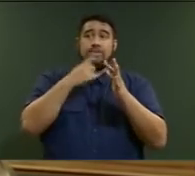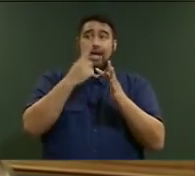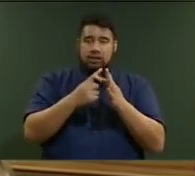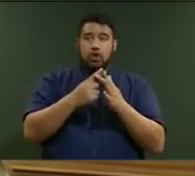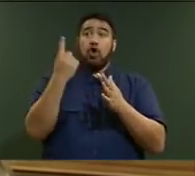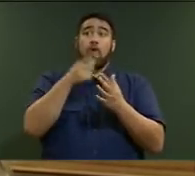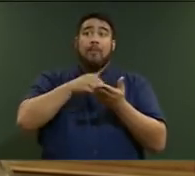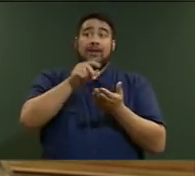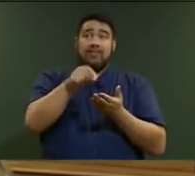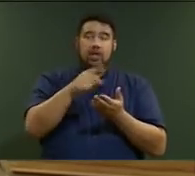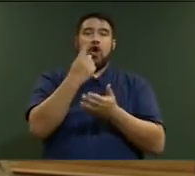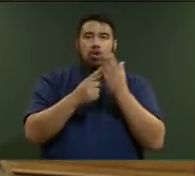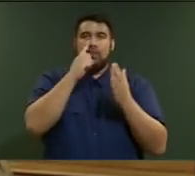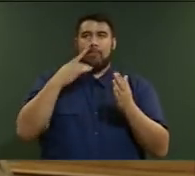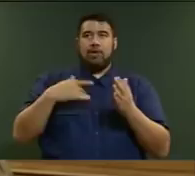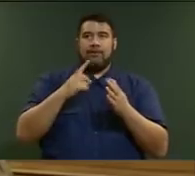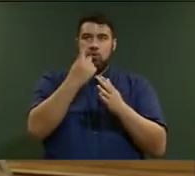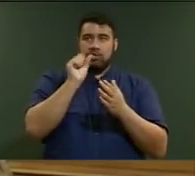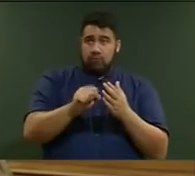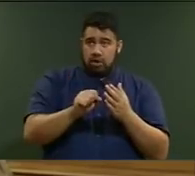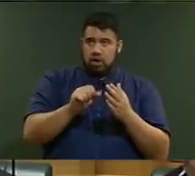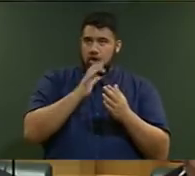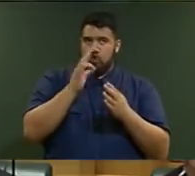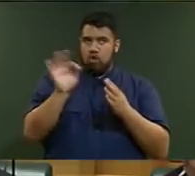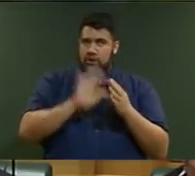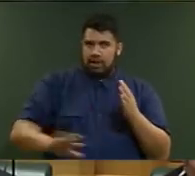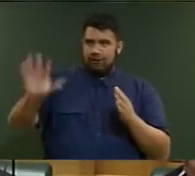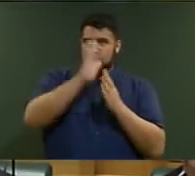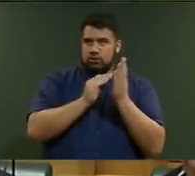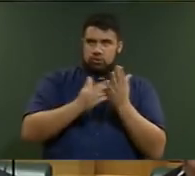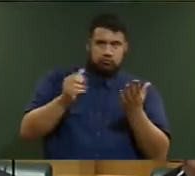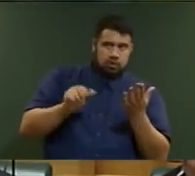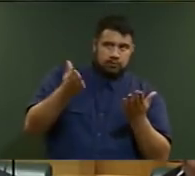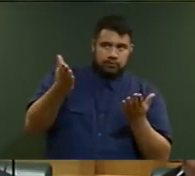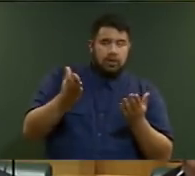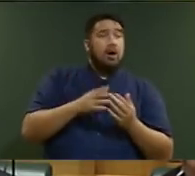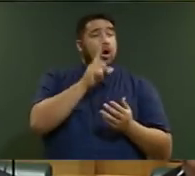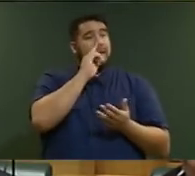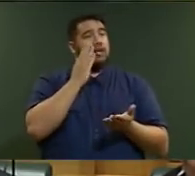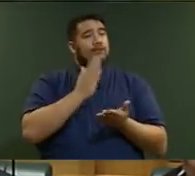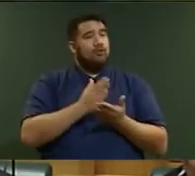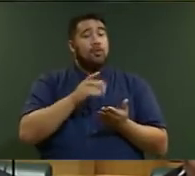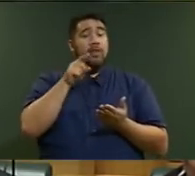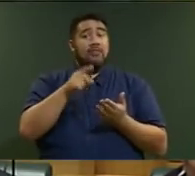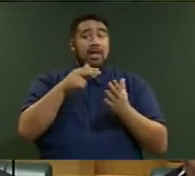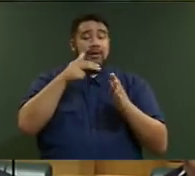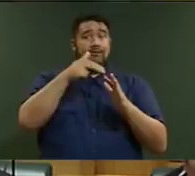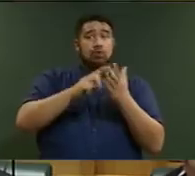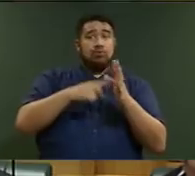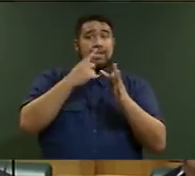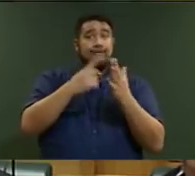taxpayers outside of Auckland? I can confirm, Mr Speaker, that it is a regional fuel tax.